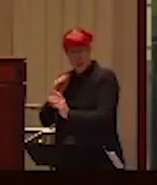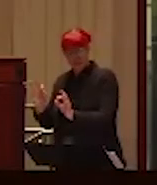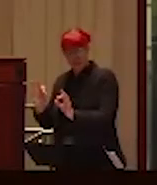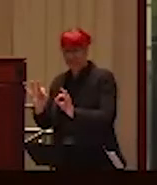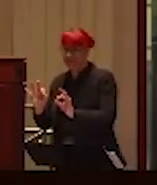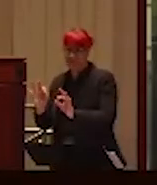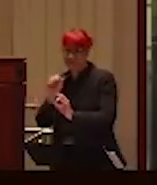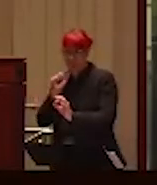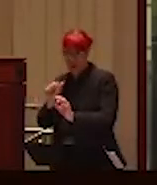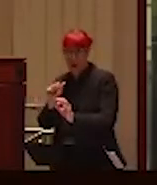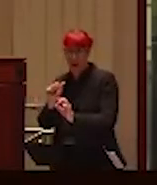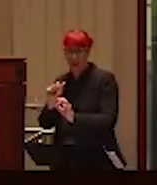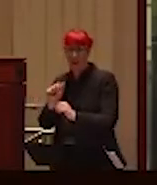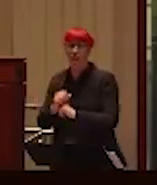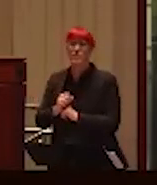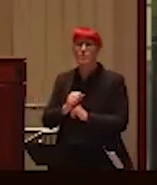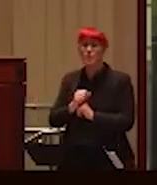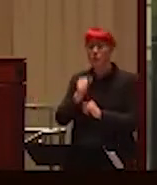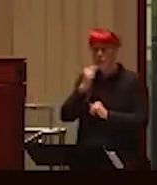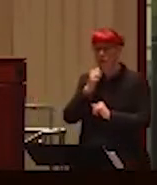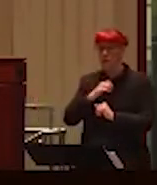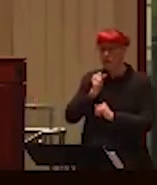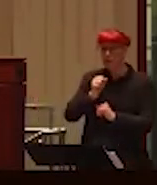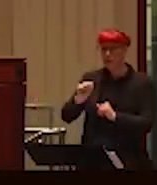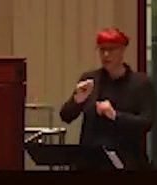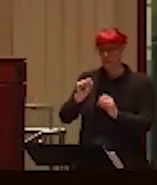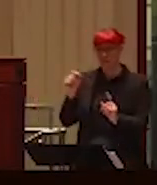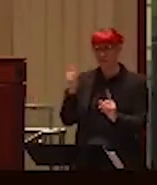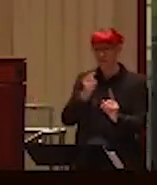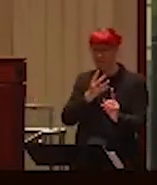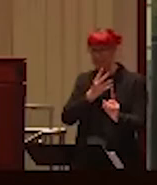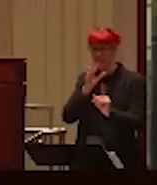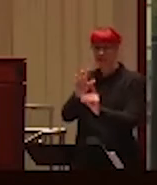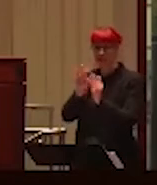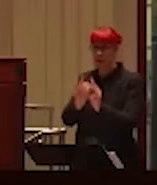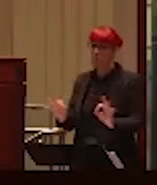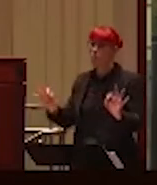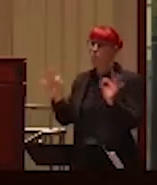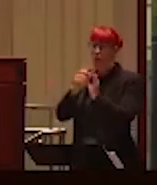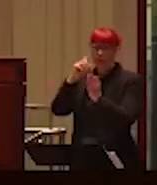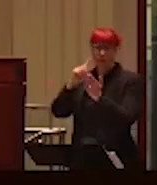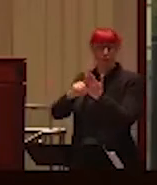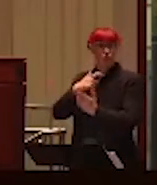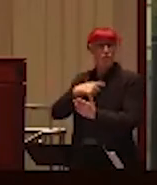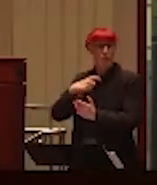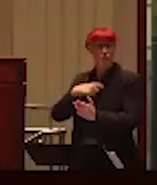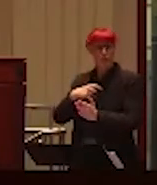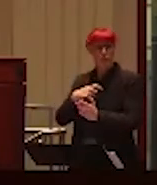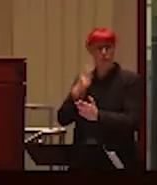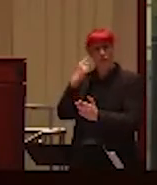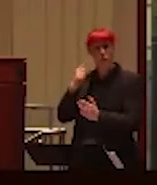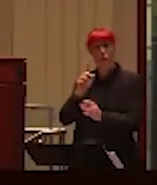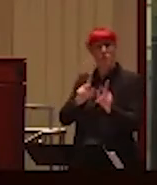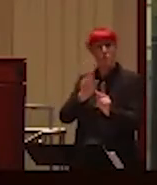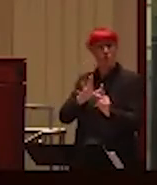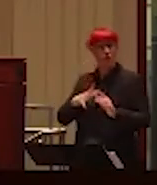Feminism in general has called our attention to the importance of gender in understanding people's lived experiences. And